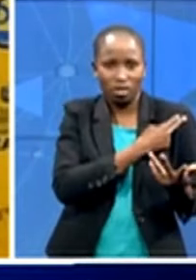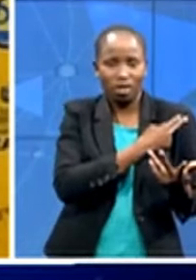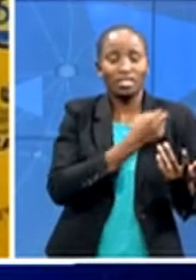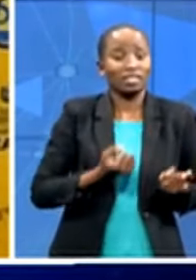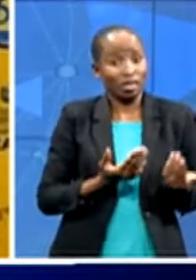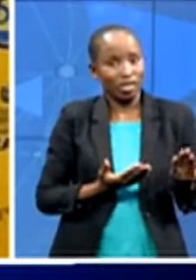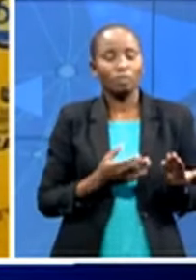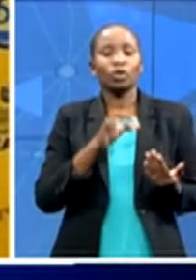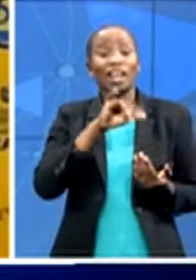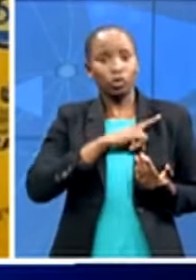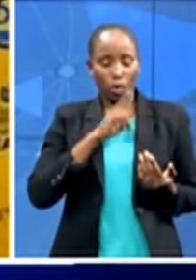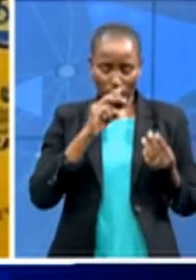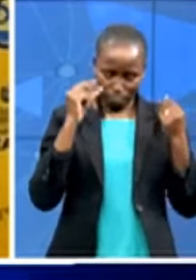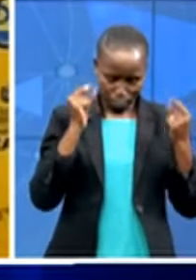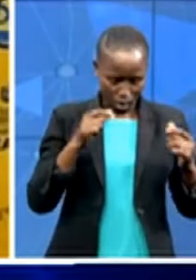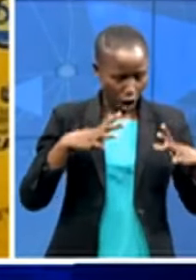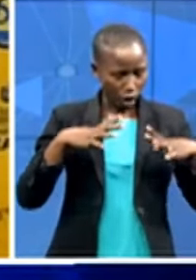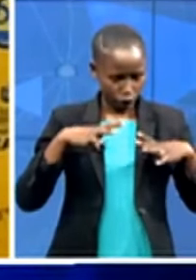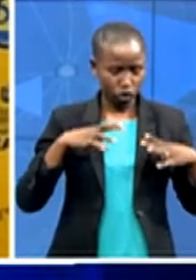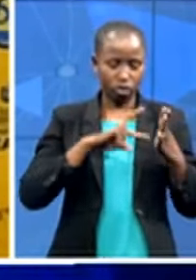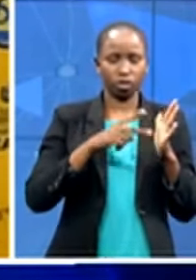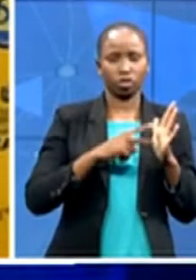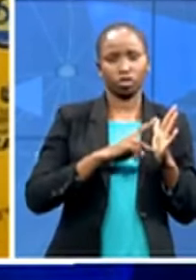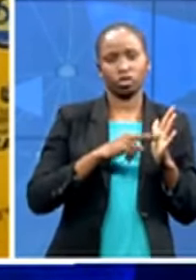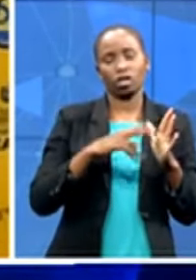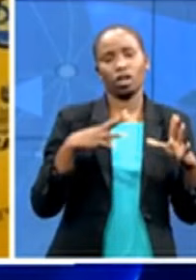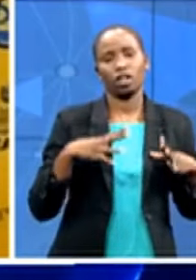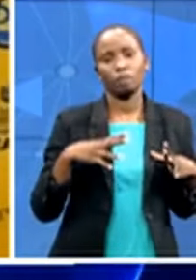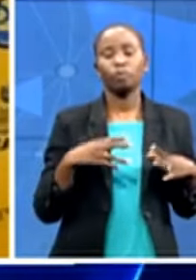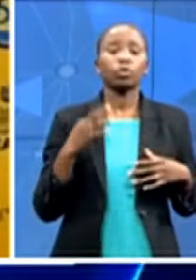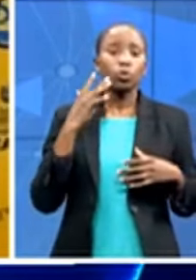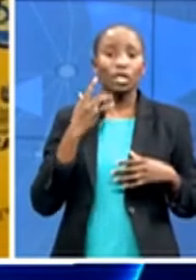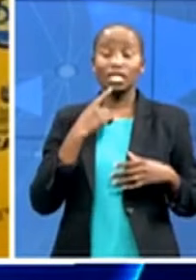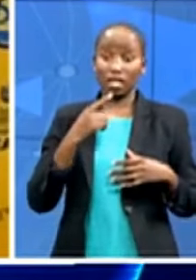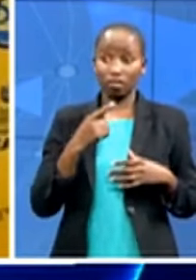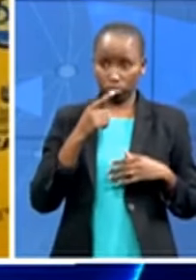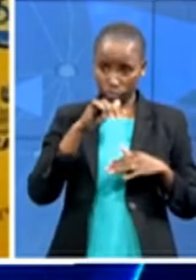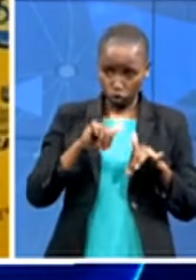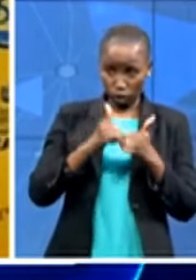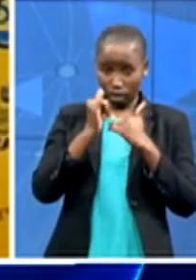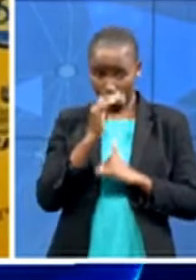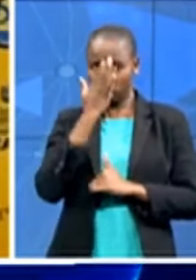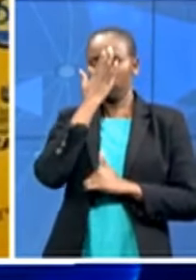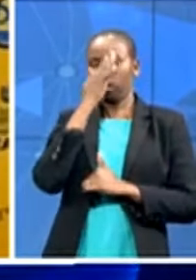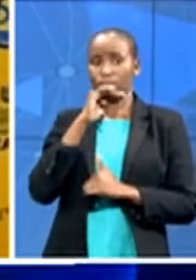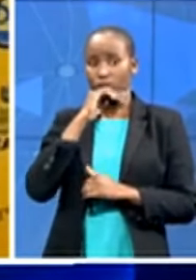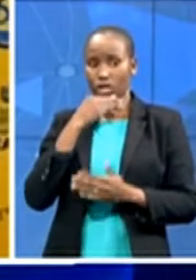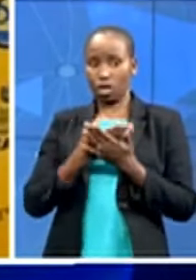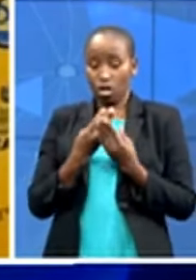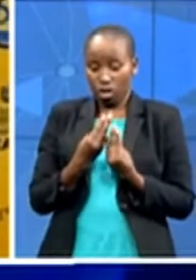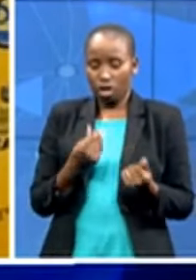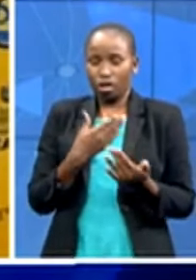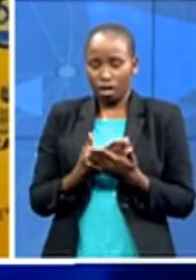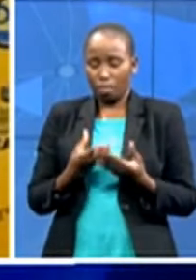when they say challenges makes you to be more tougher and more stronger indeed you can you can see from us as the people we we